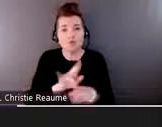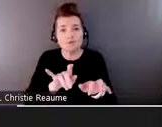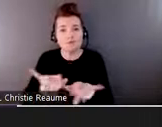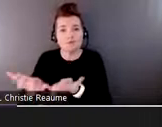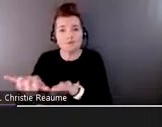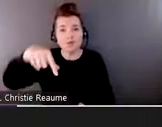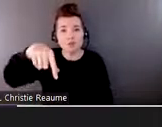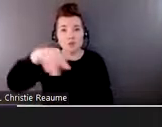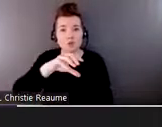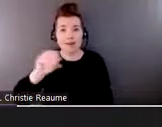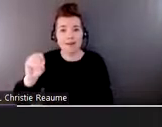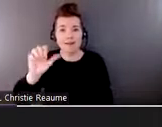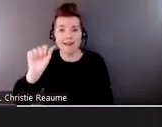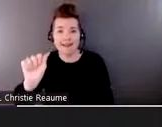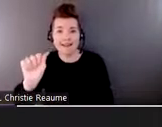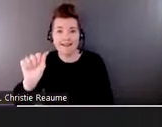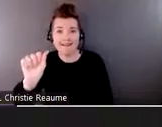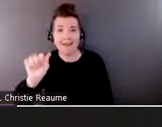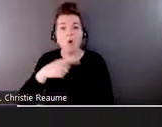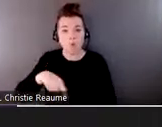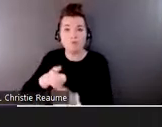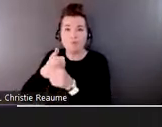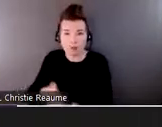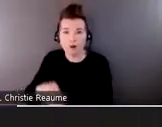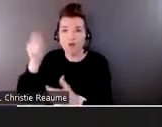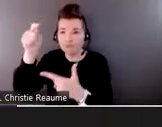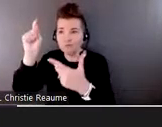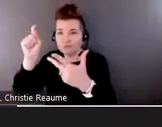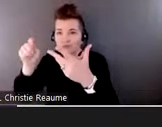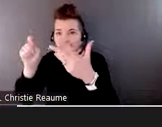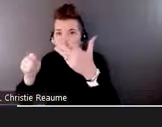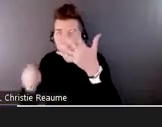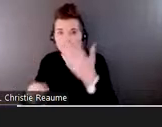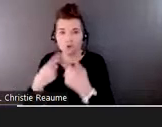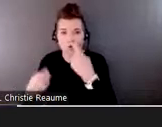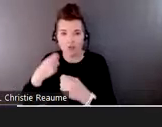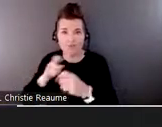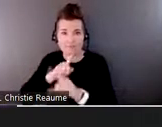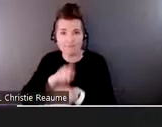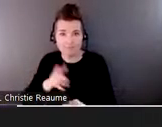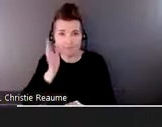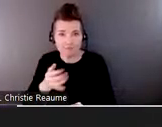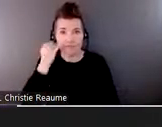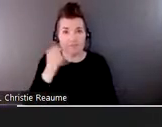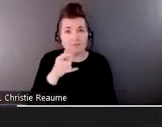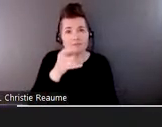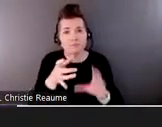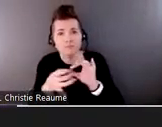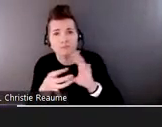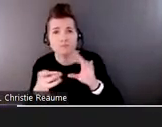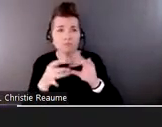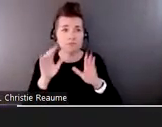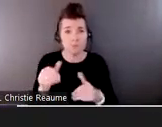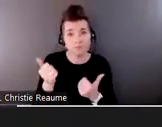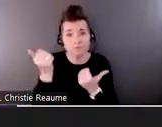for us to ensure that your question is answered. If you want to make a comment or a suggestion or share a resource, you can put